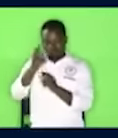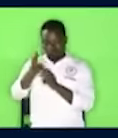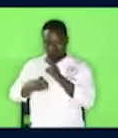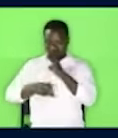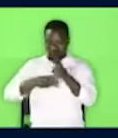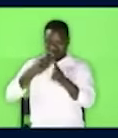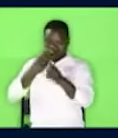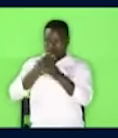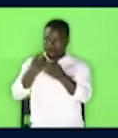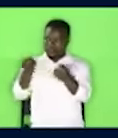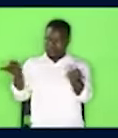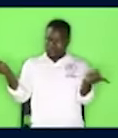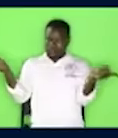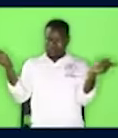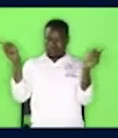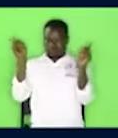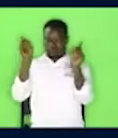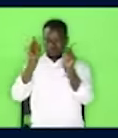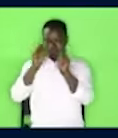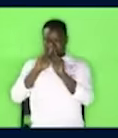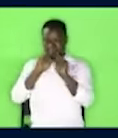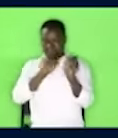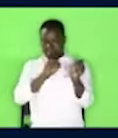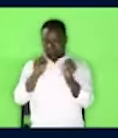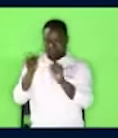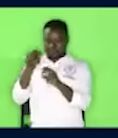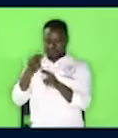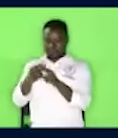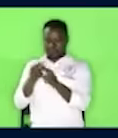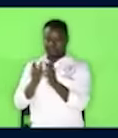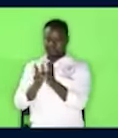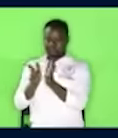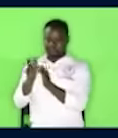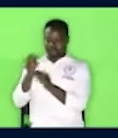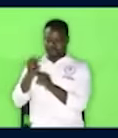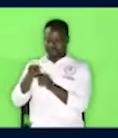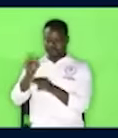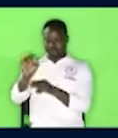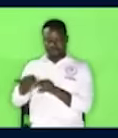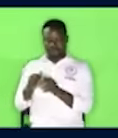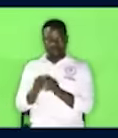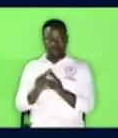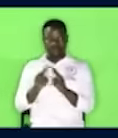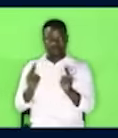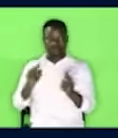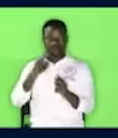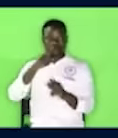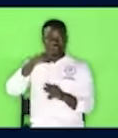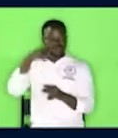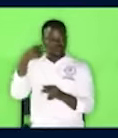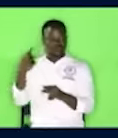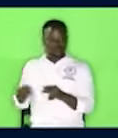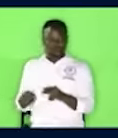So pleasure is mine to share with you about the sweetest name on earth.